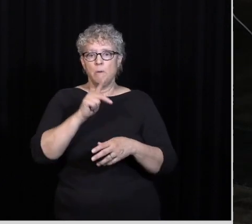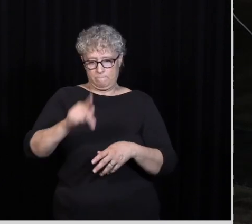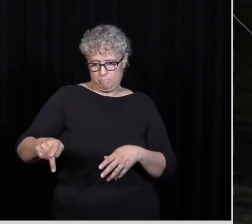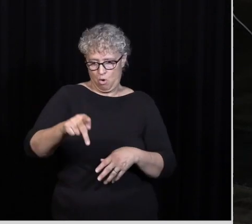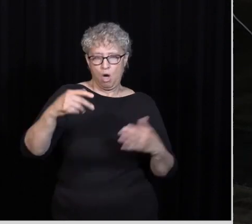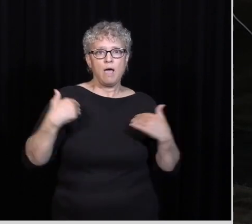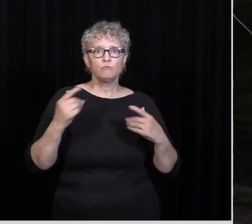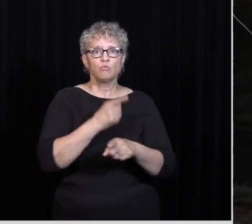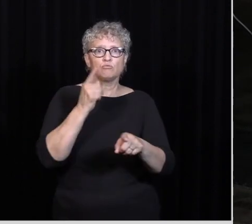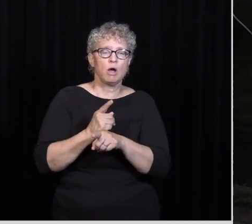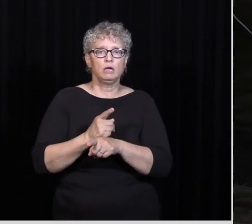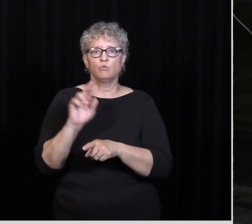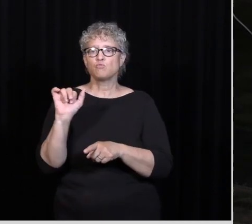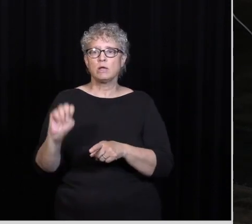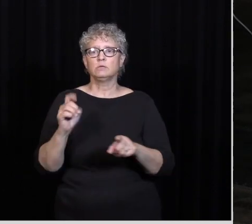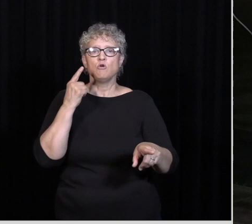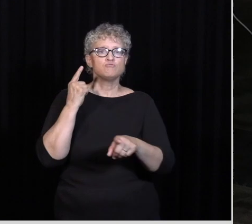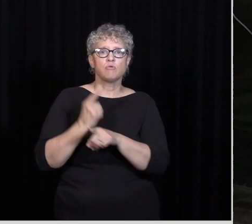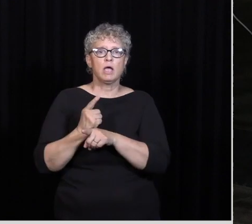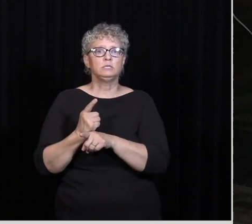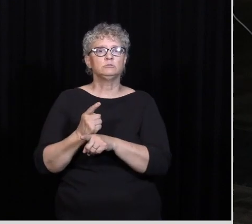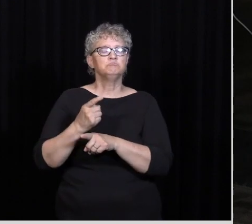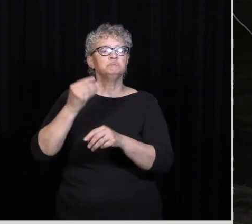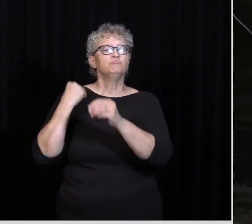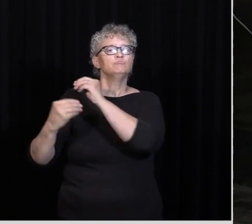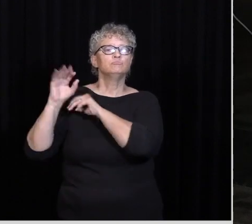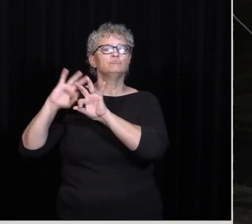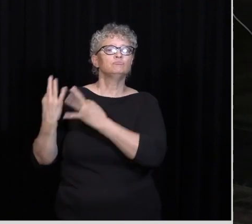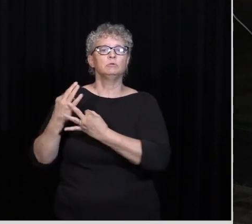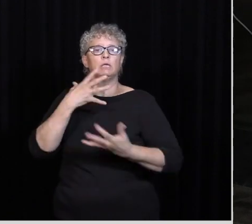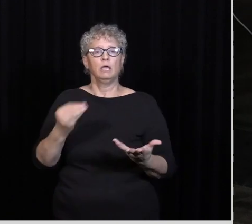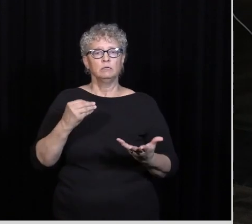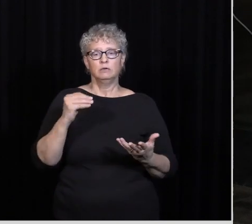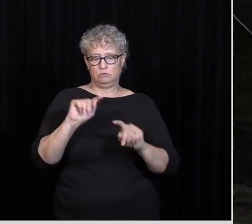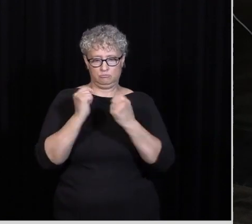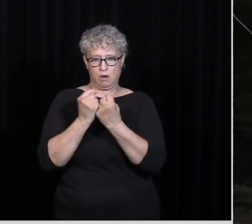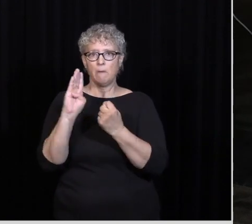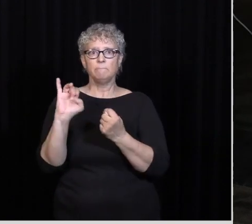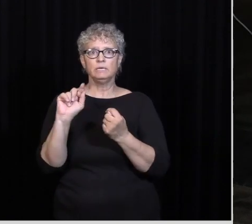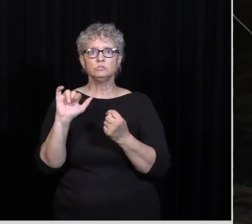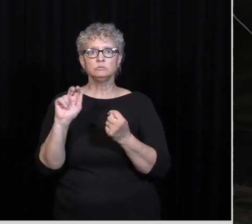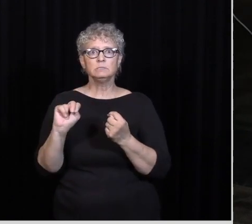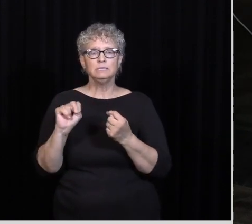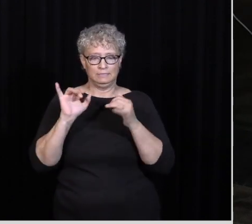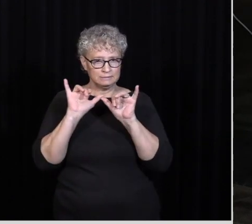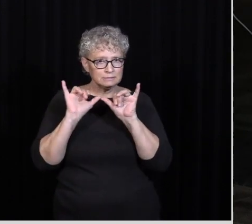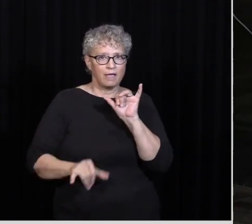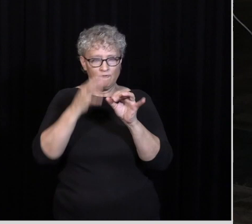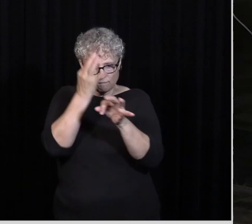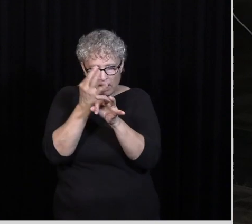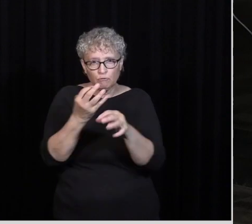He was of the tribe Of Benjamin He had a high rank In society The tribe of Benjamin Is one that Stayed faithful to God When